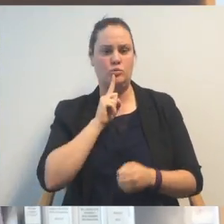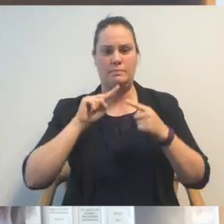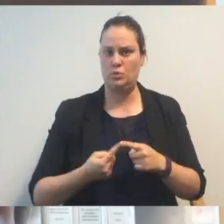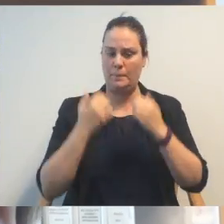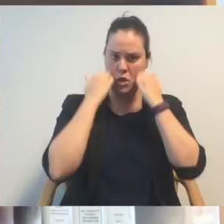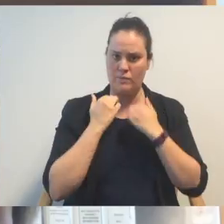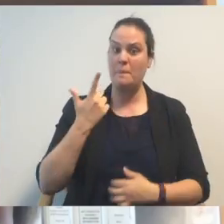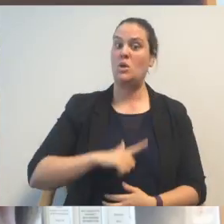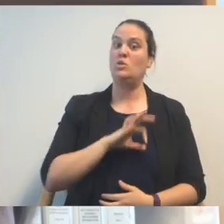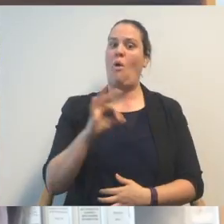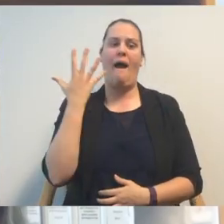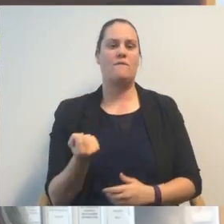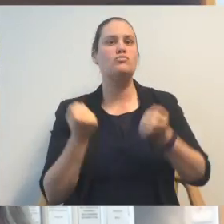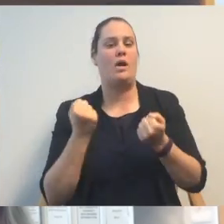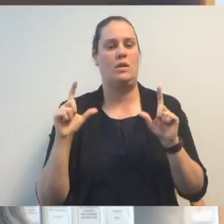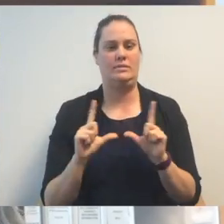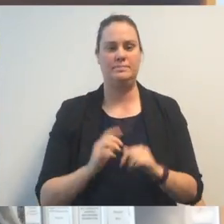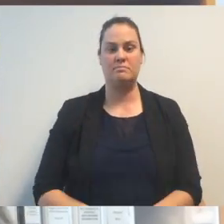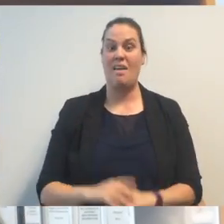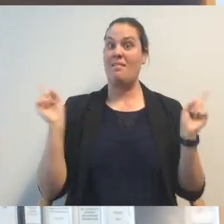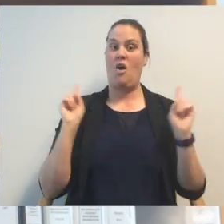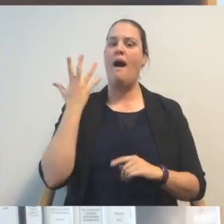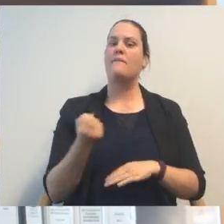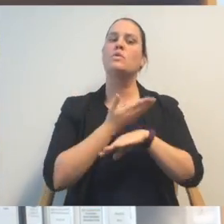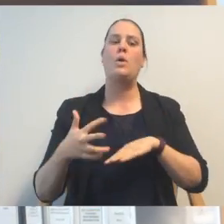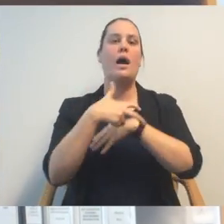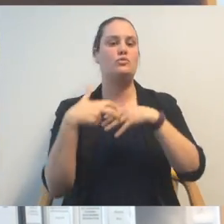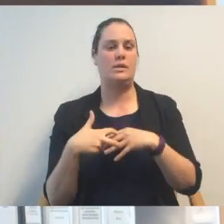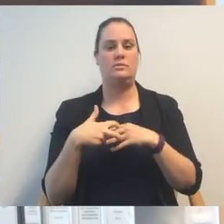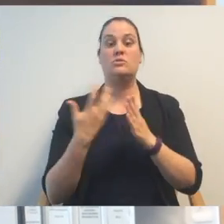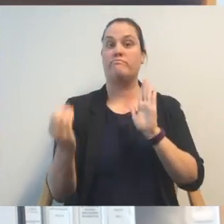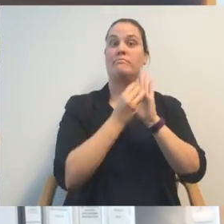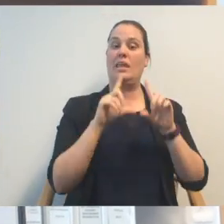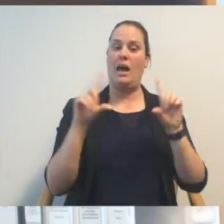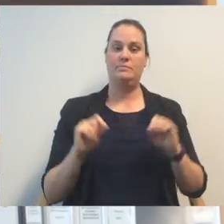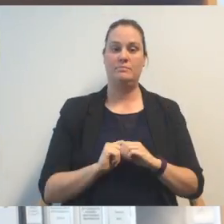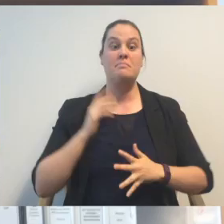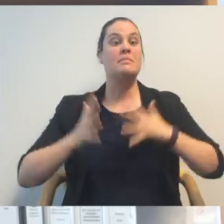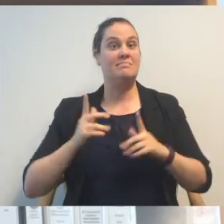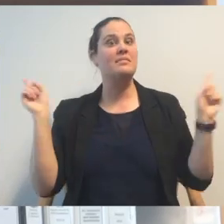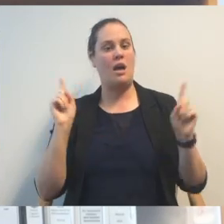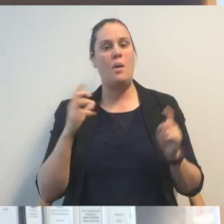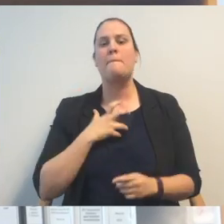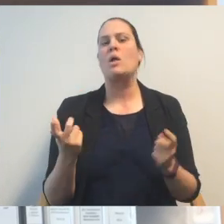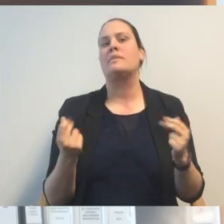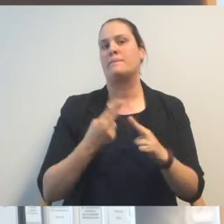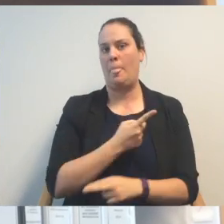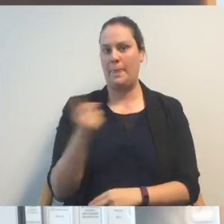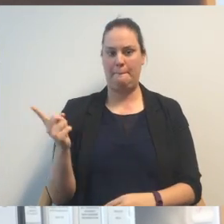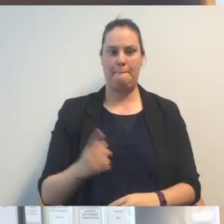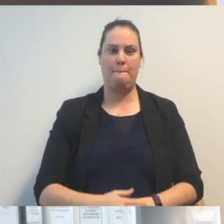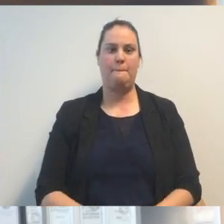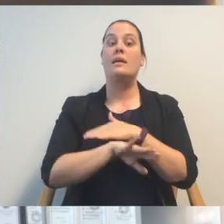for the elderly or for people with various medical conditions, getting a dress added to the proof of age card has been a really positive